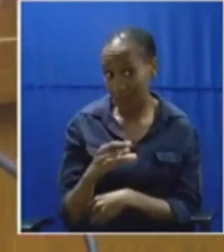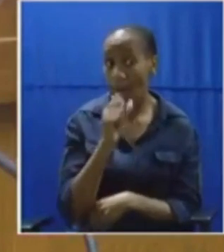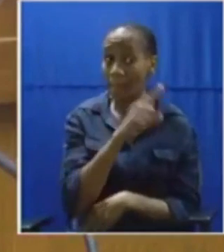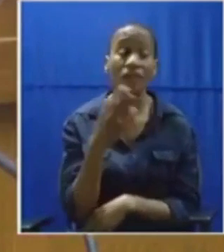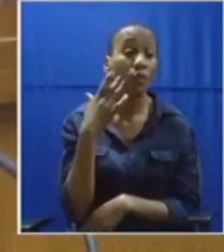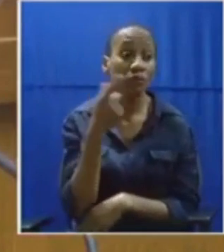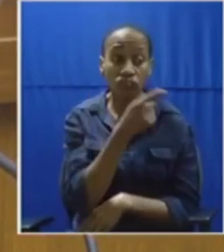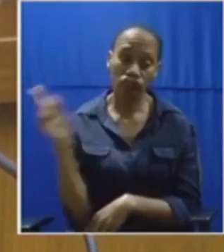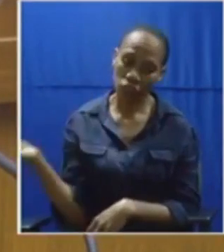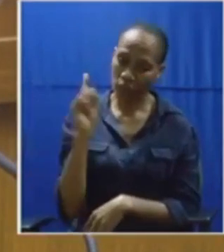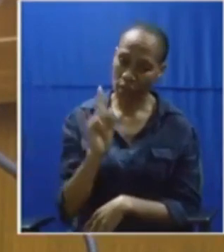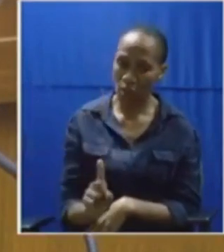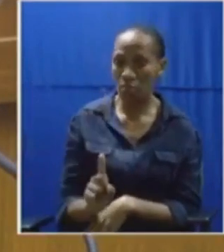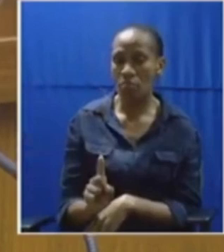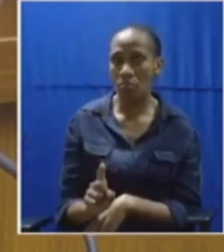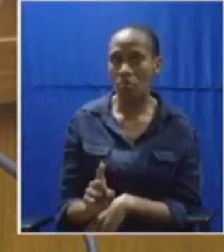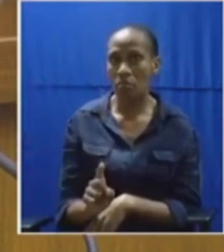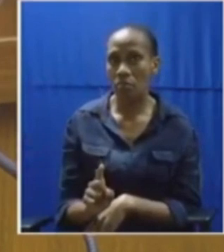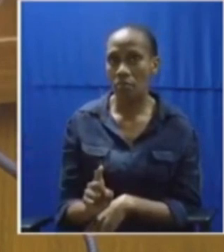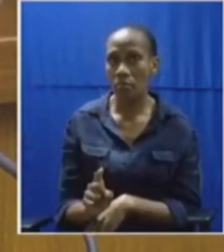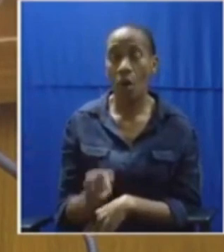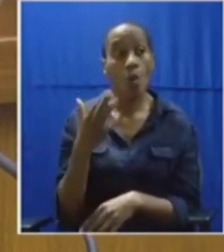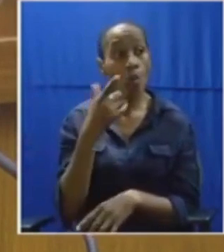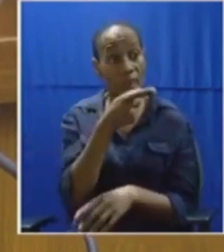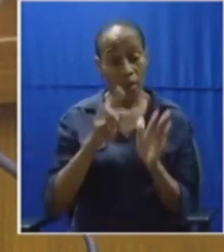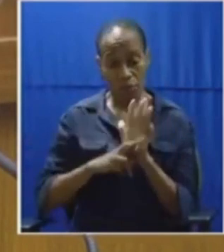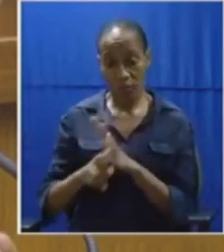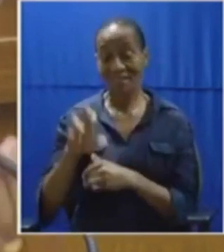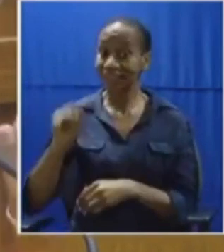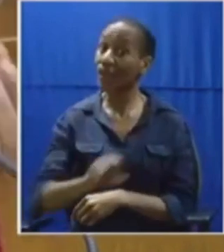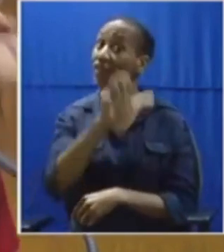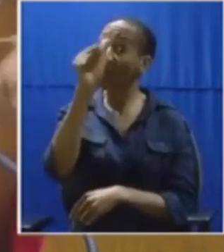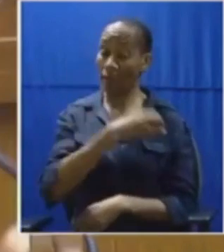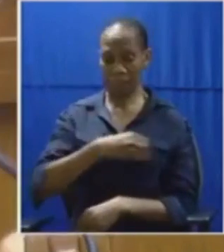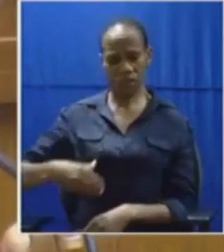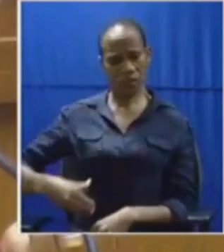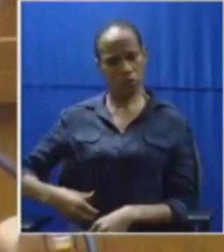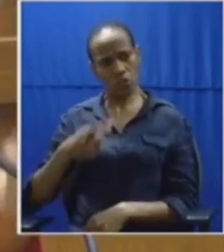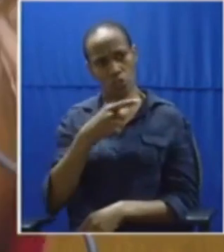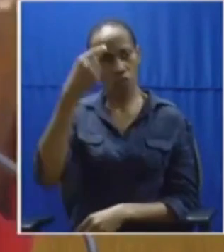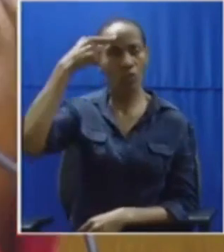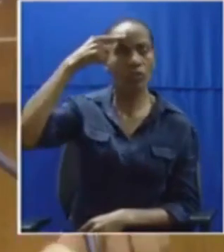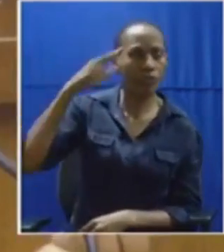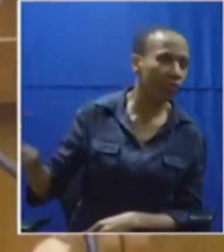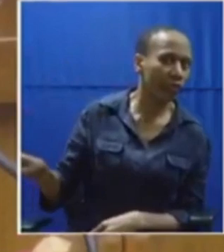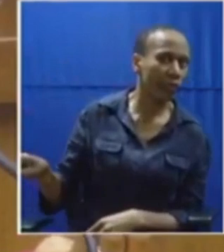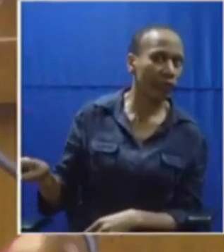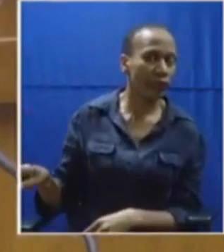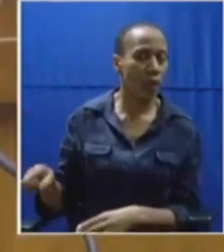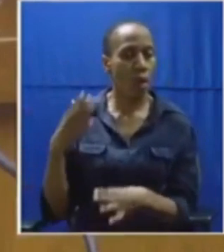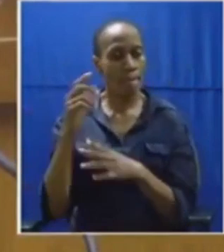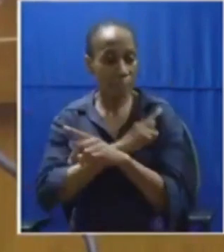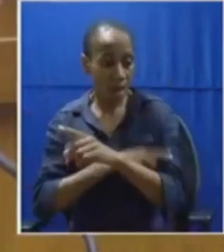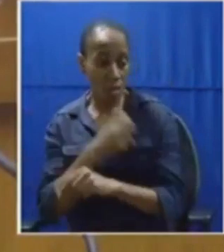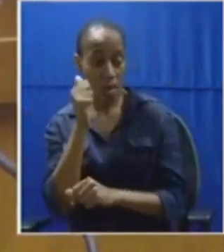come and assume the status of the president of the republic of south africa you abandon the party position